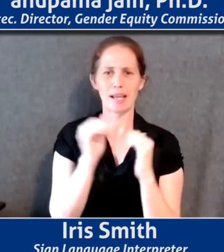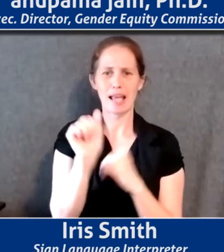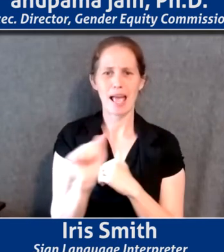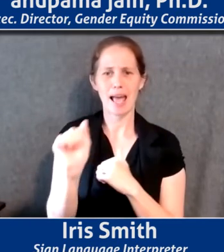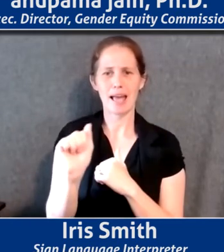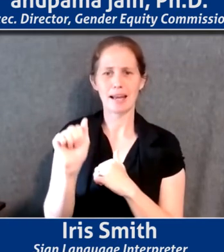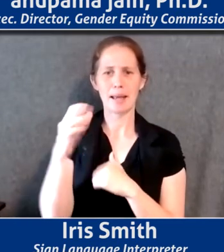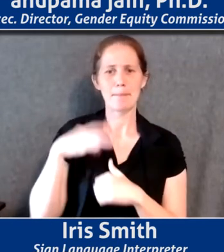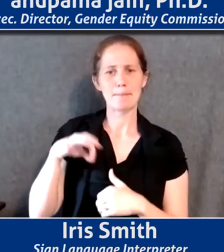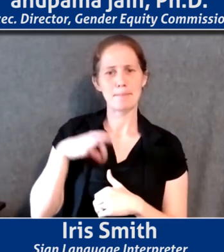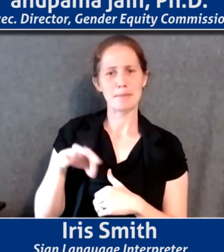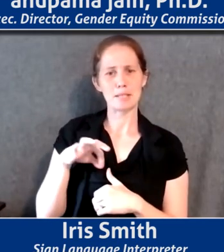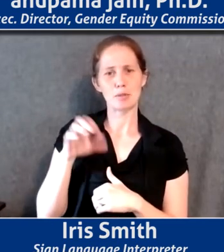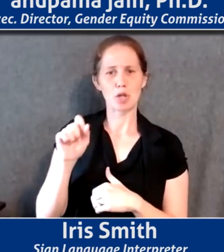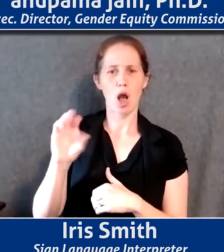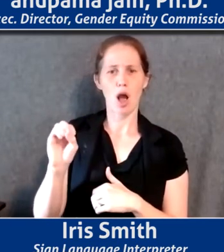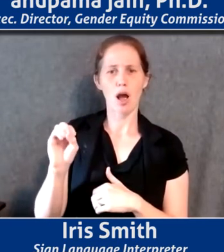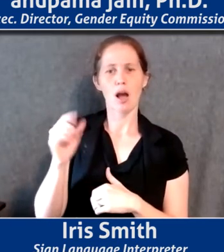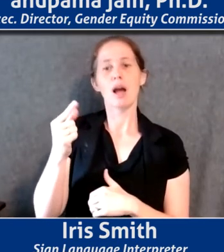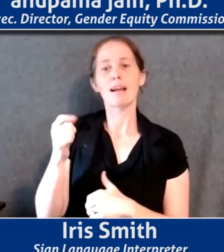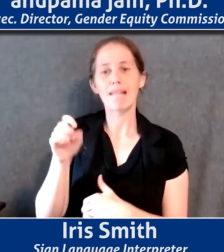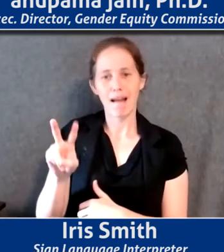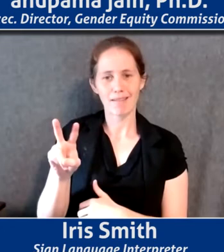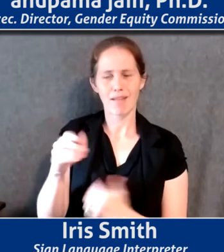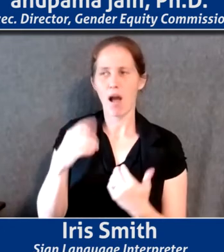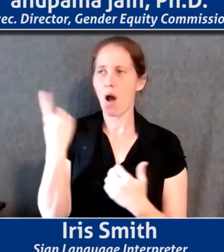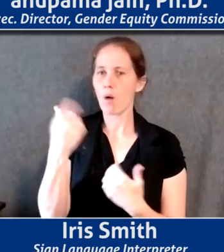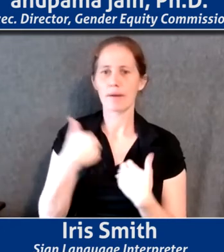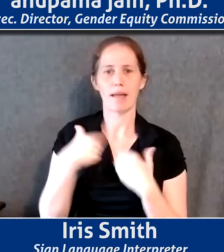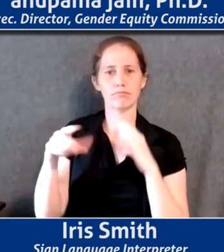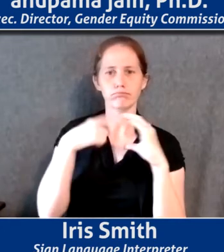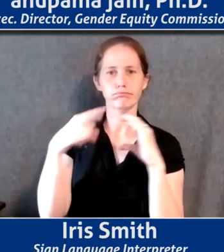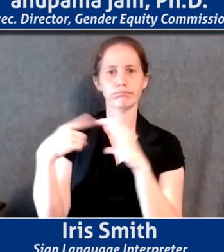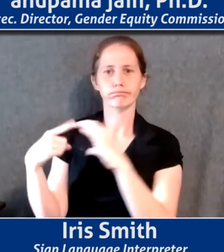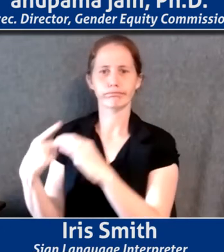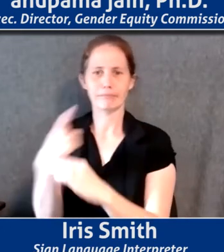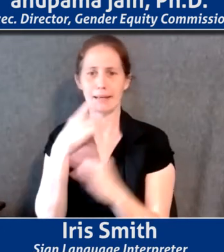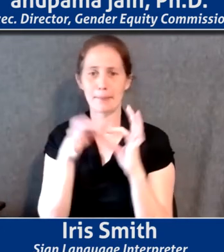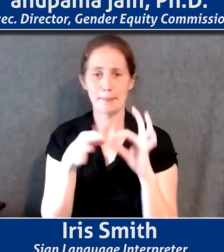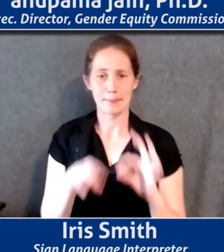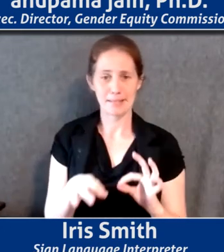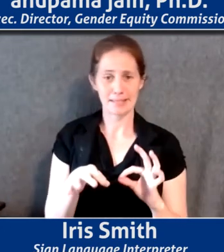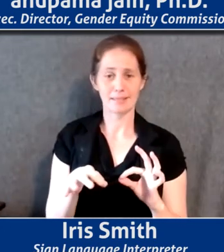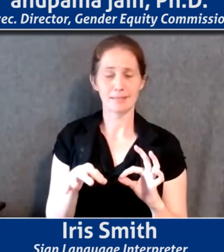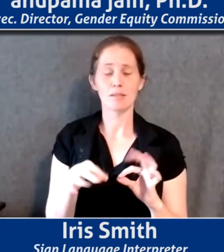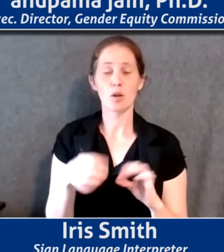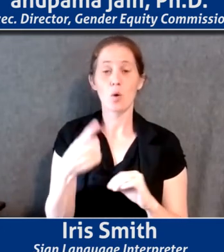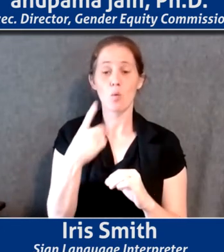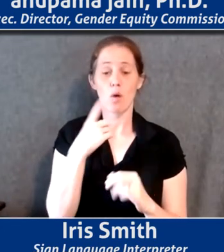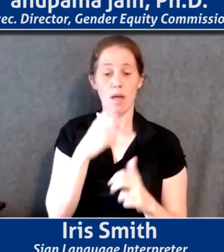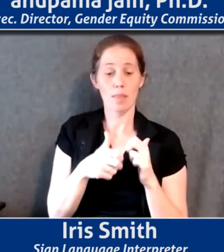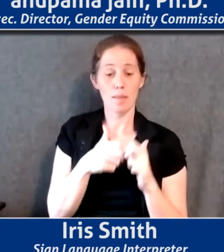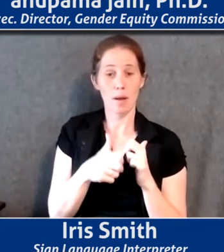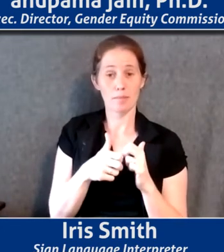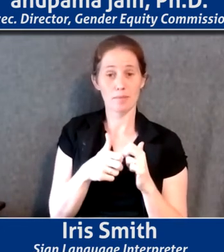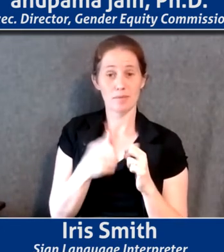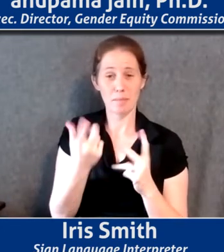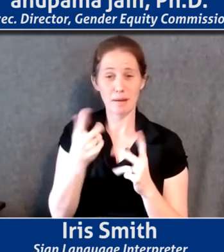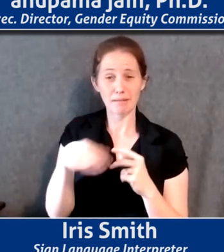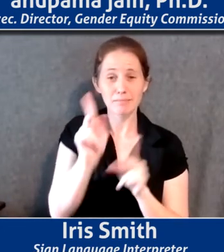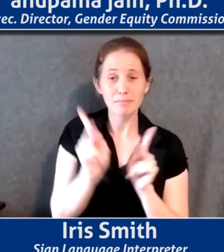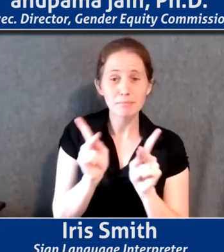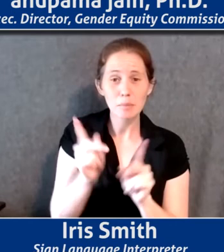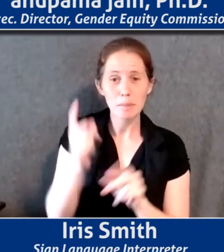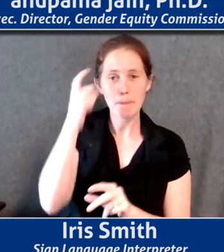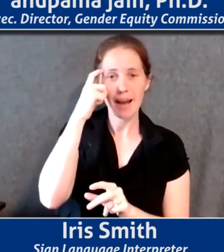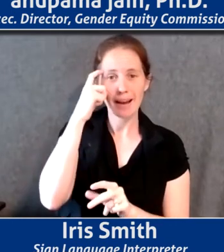And I routinely get emails from members of the public. And I'll just mention to you, one of the issues on a lot of people's minds is gender